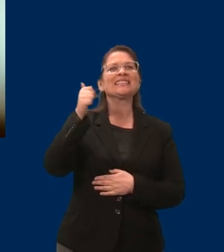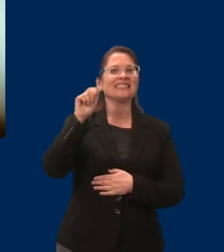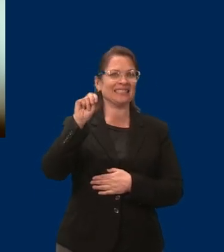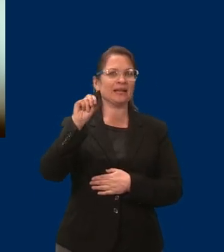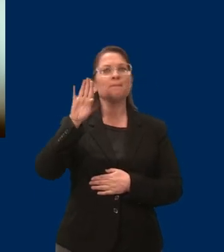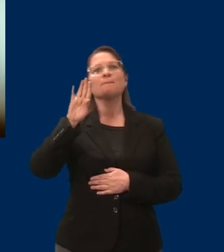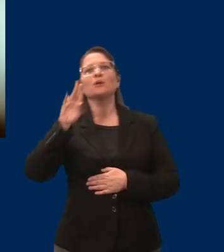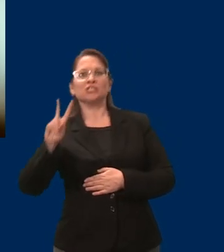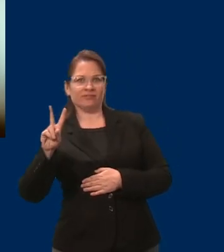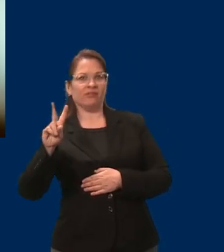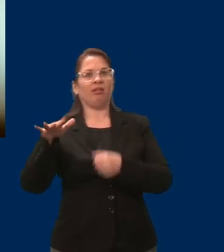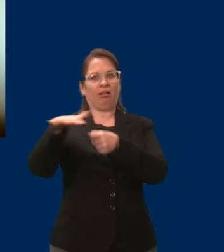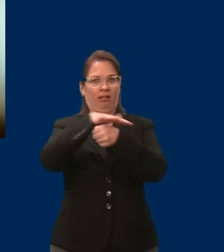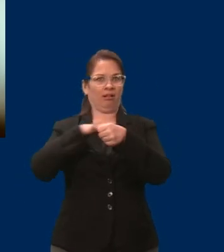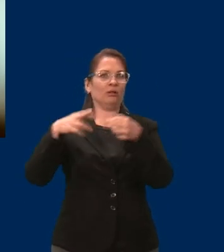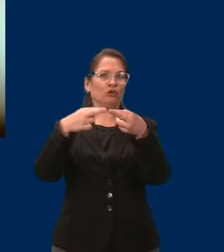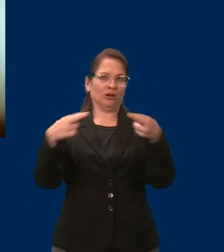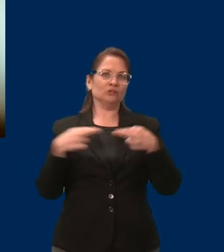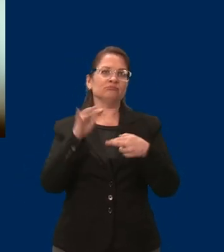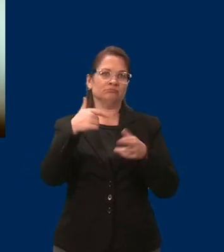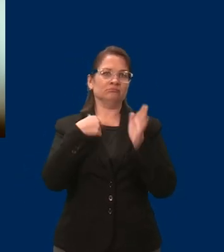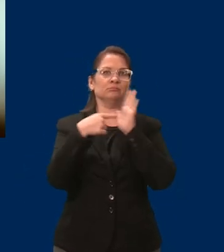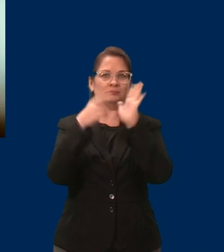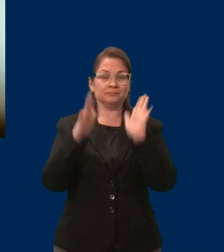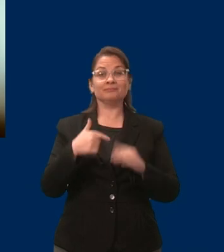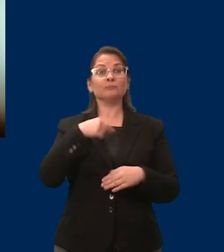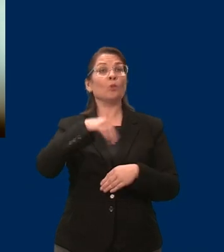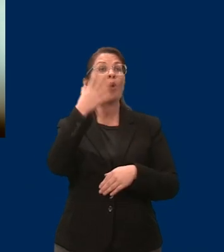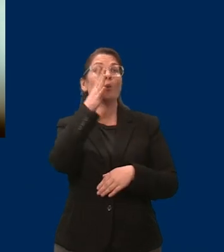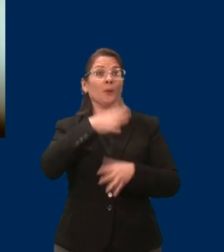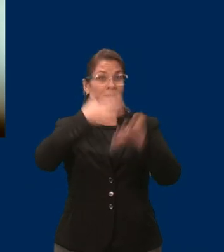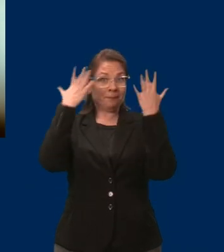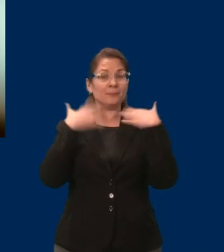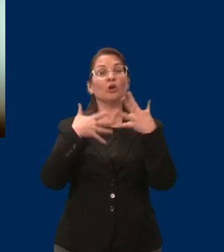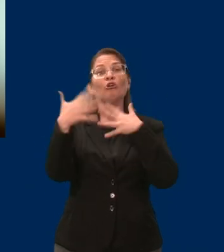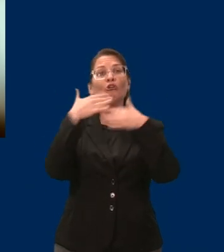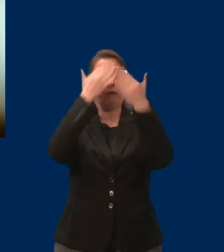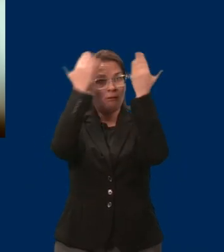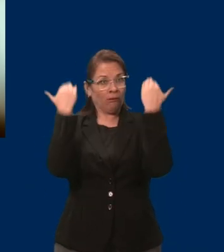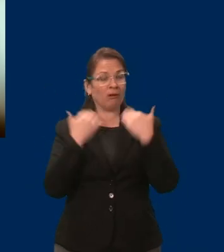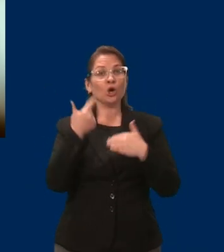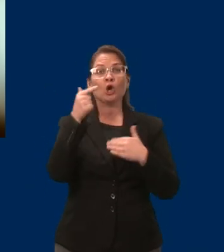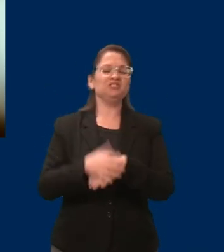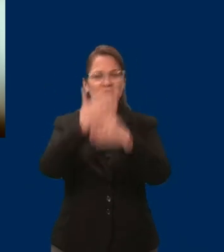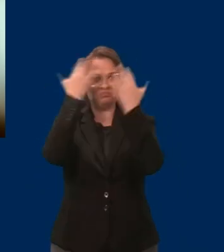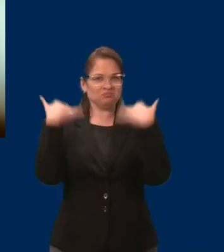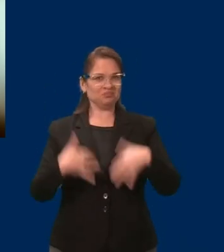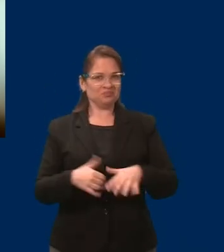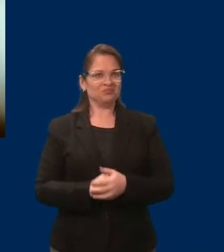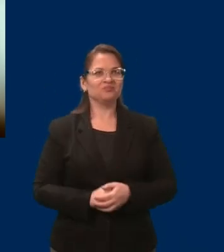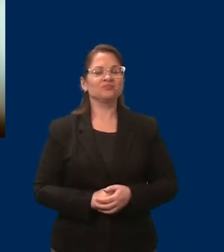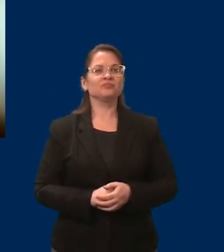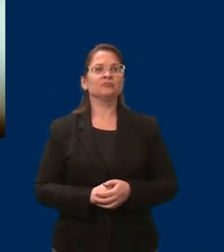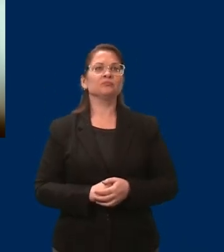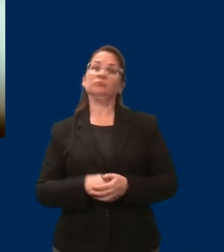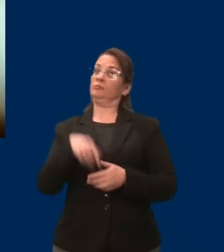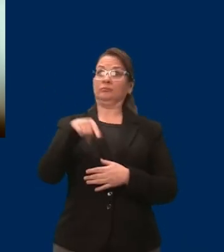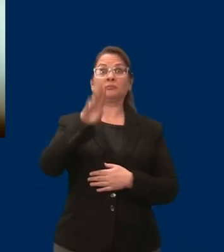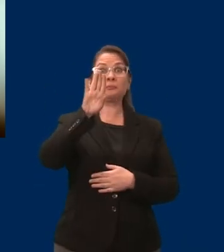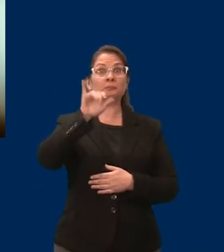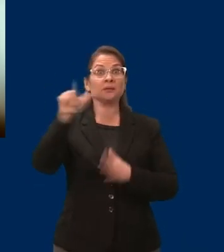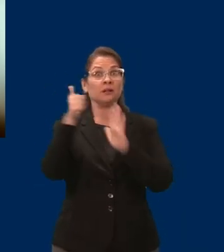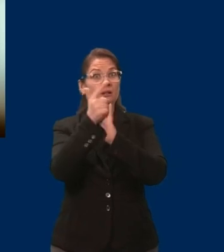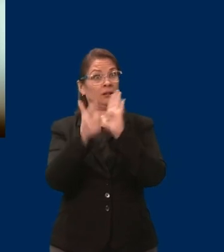with short, grayish blonde hair and glasses, wearing a dark green sweater and with a blurred background. The network access bill